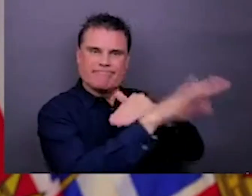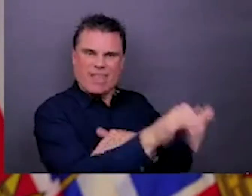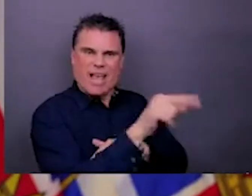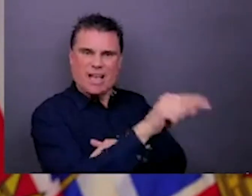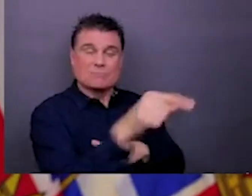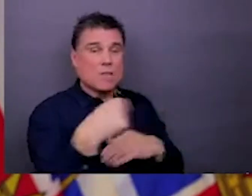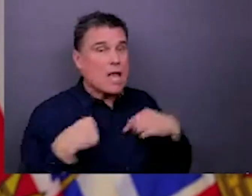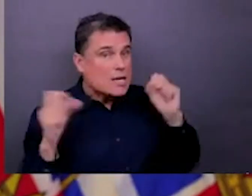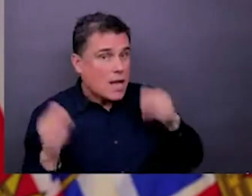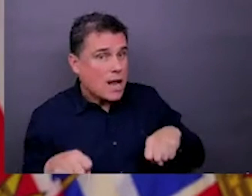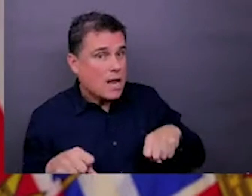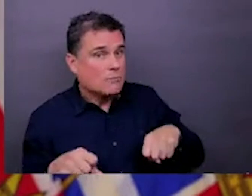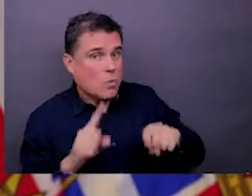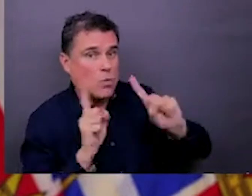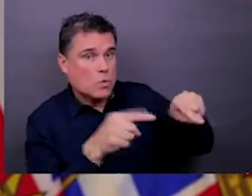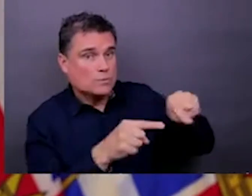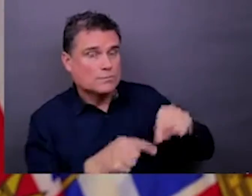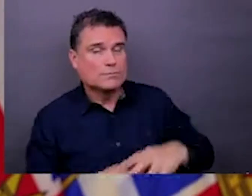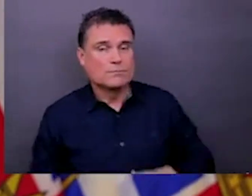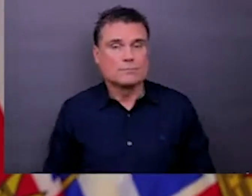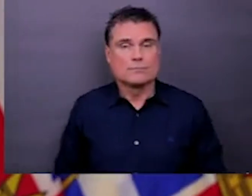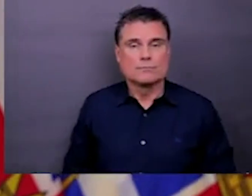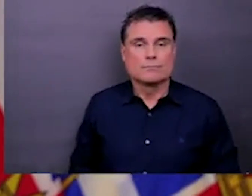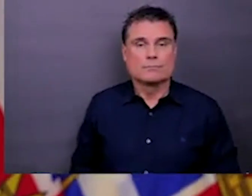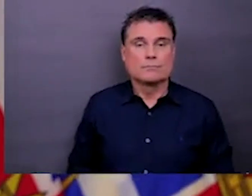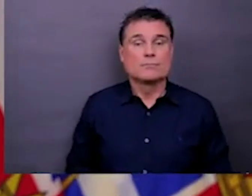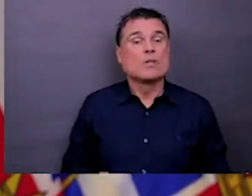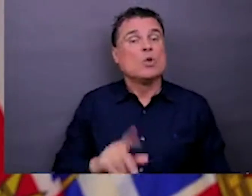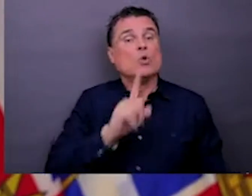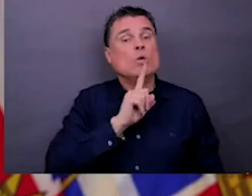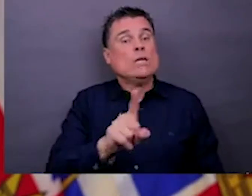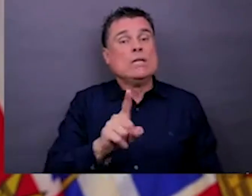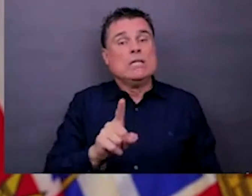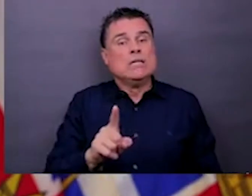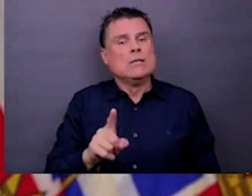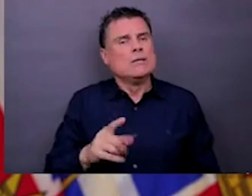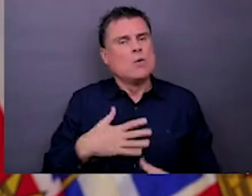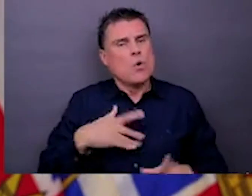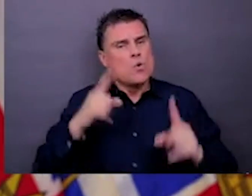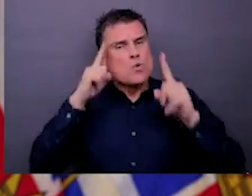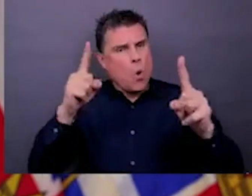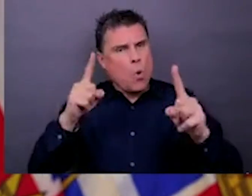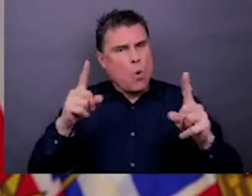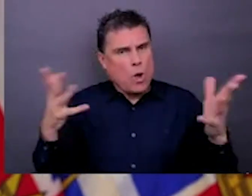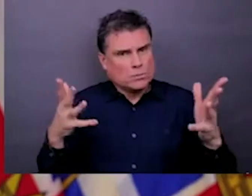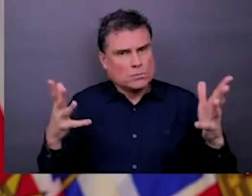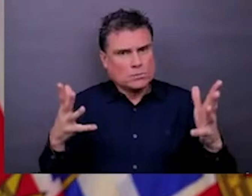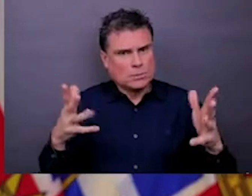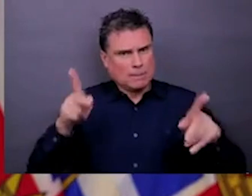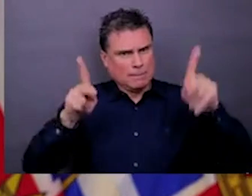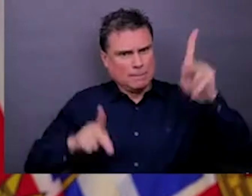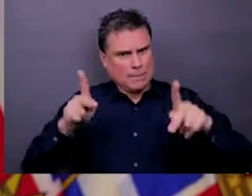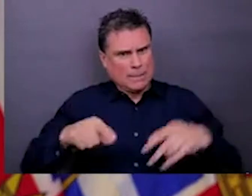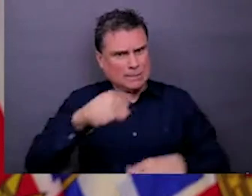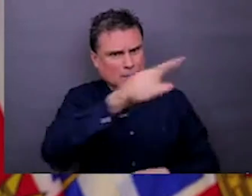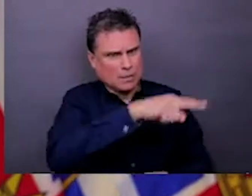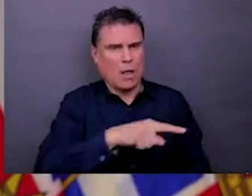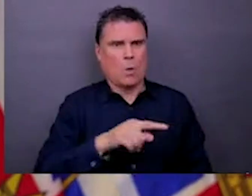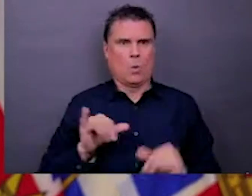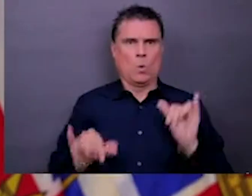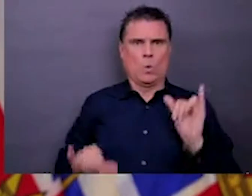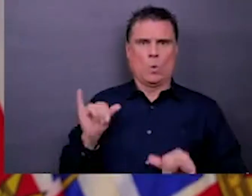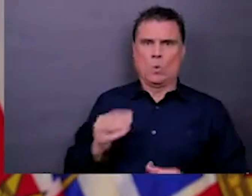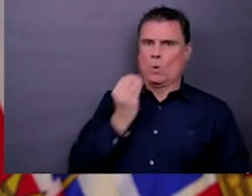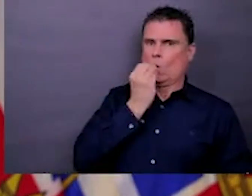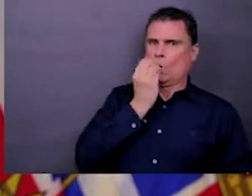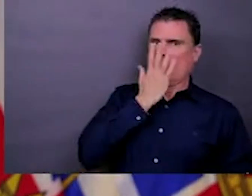ensure that people realized that while the court challenge that the churches brought was being heard, that